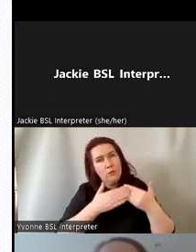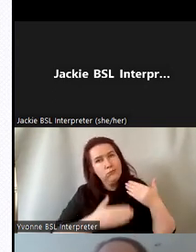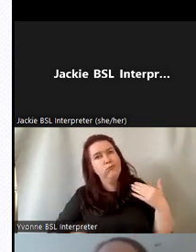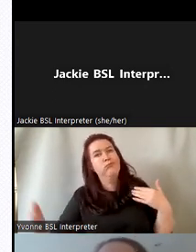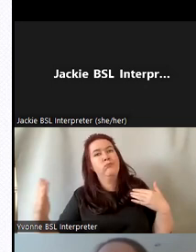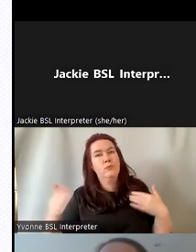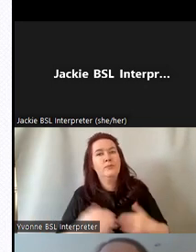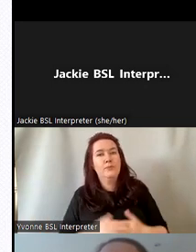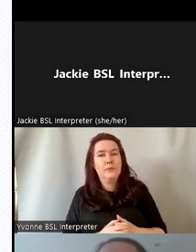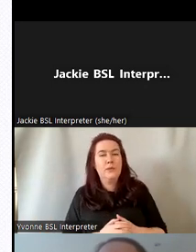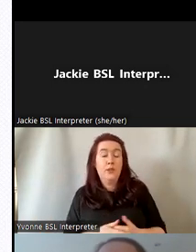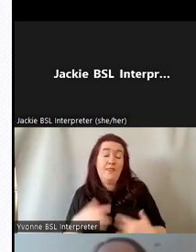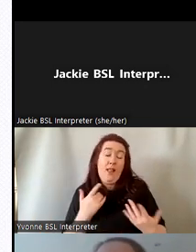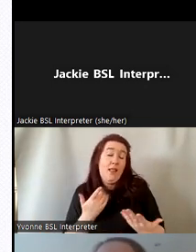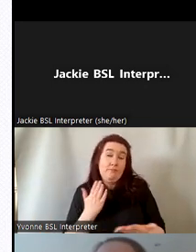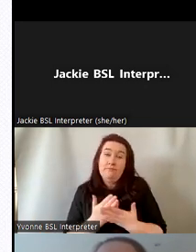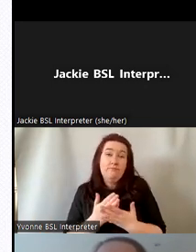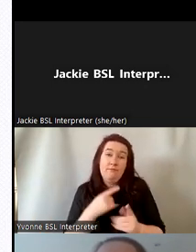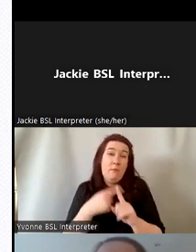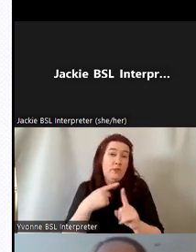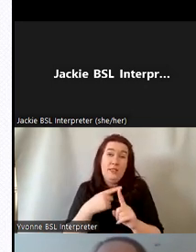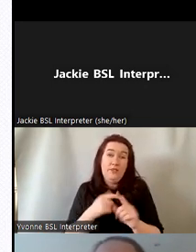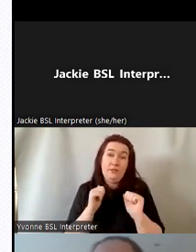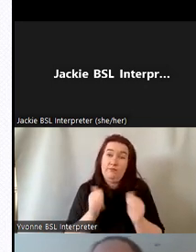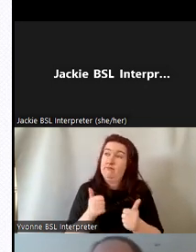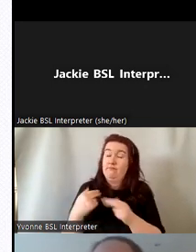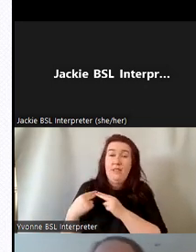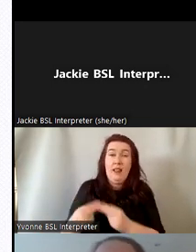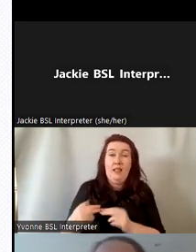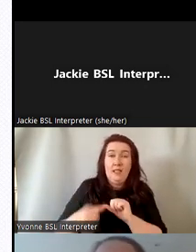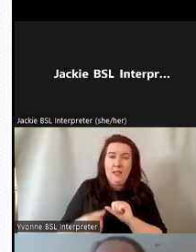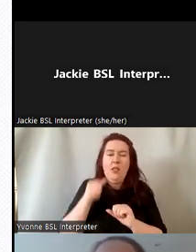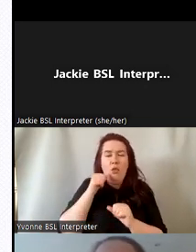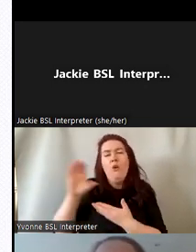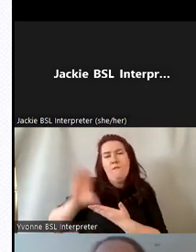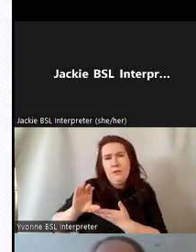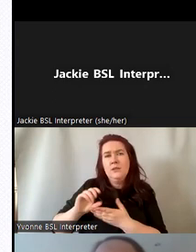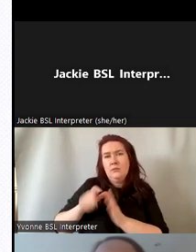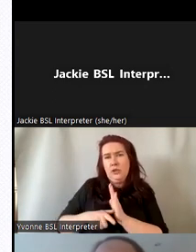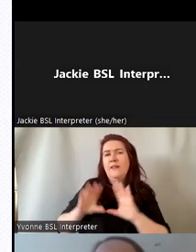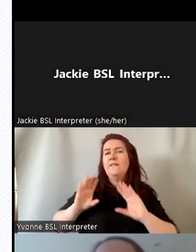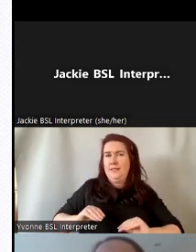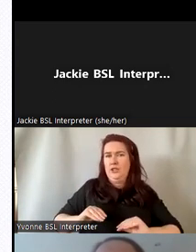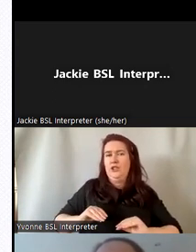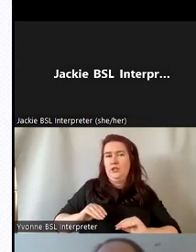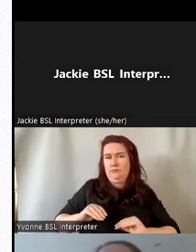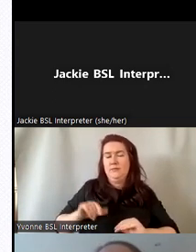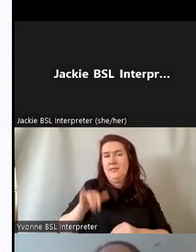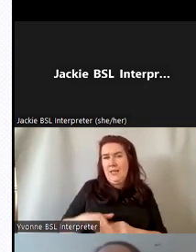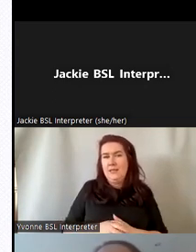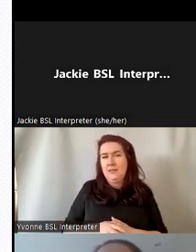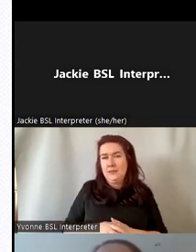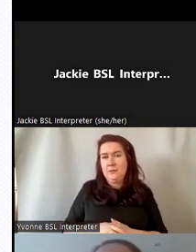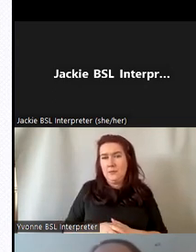it's a really positive legacy to this project and although the funded project has finished the the